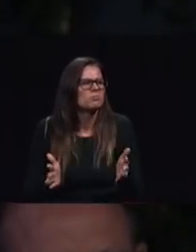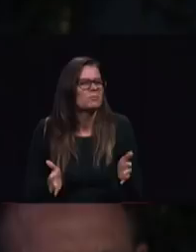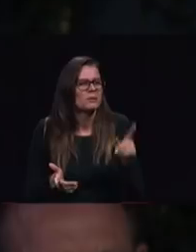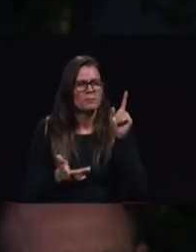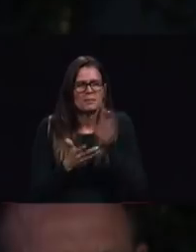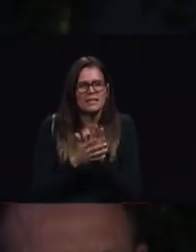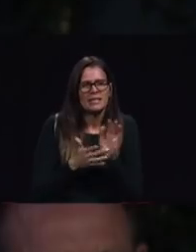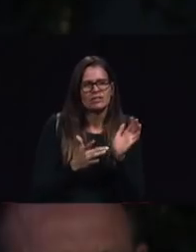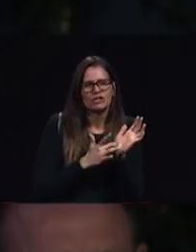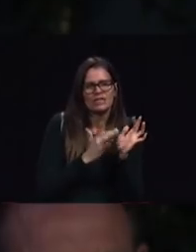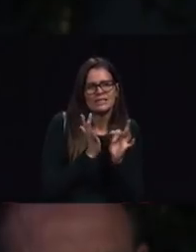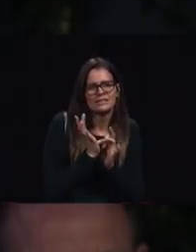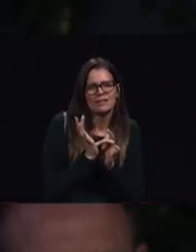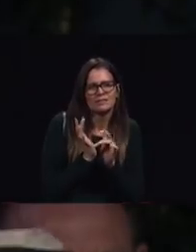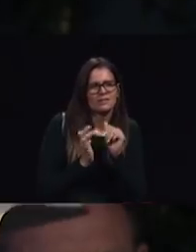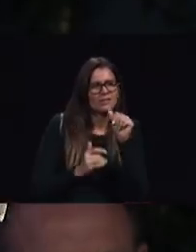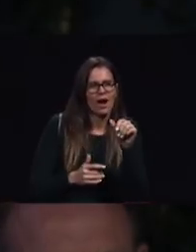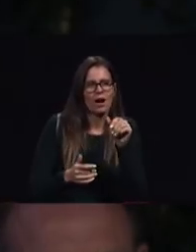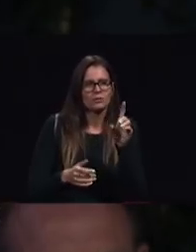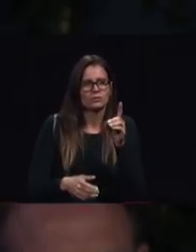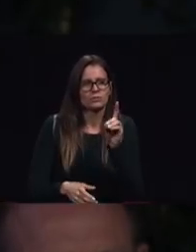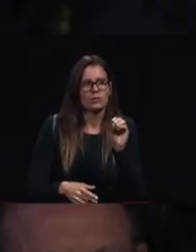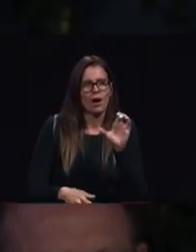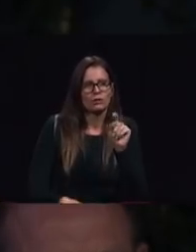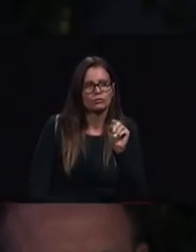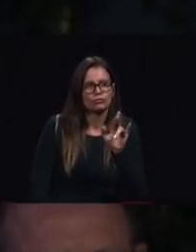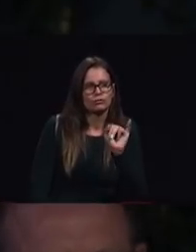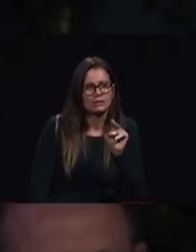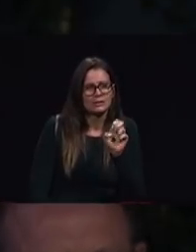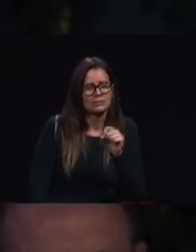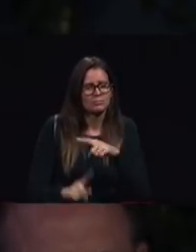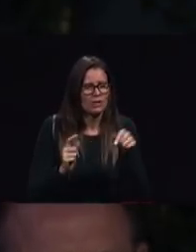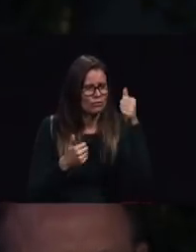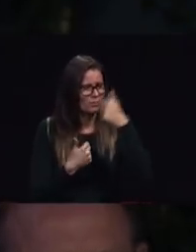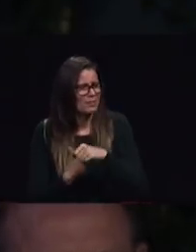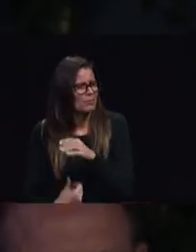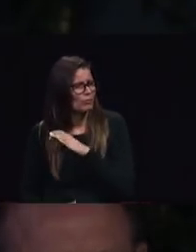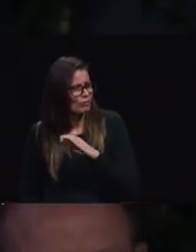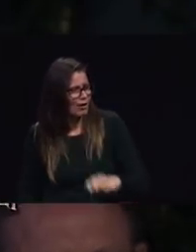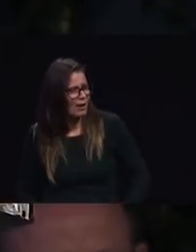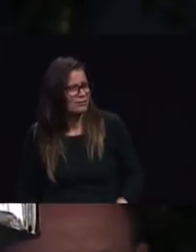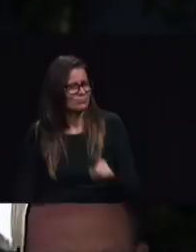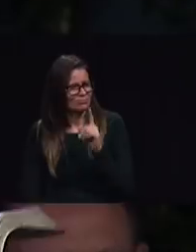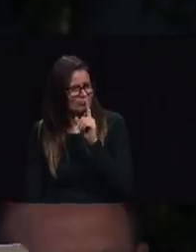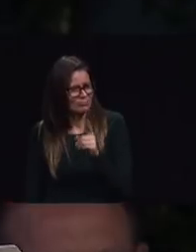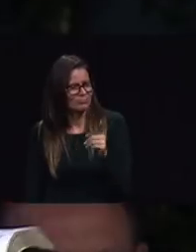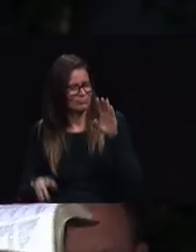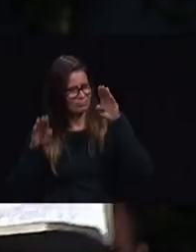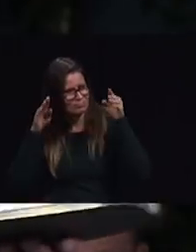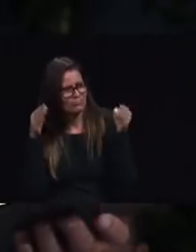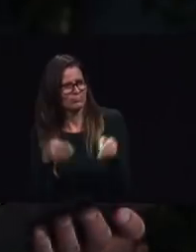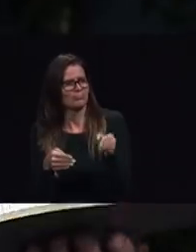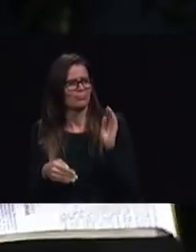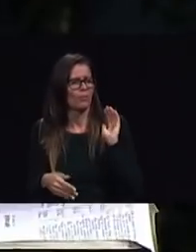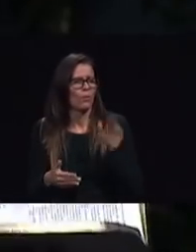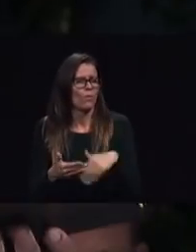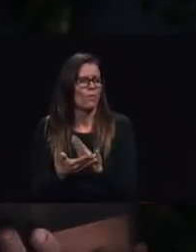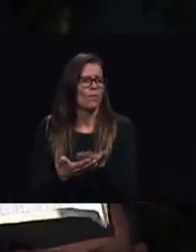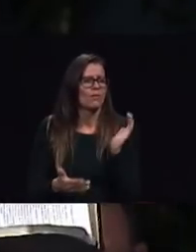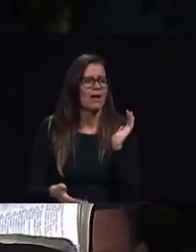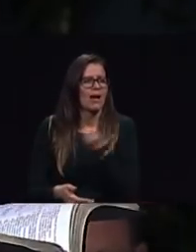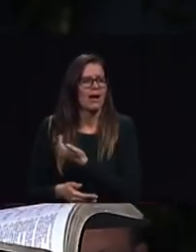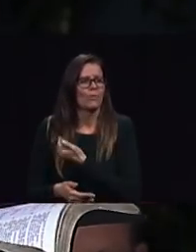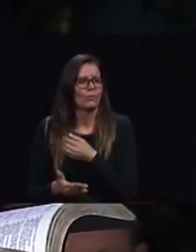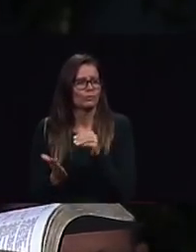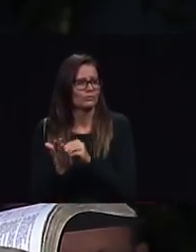Christ is at the center of every seventh day adventist doctrine doctrines are not some legalistic